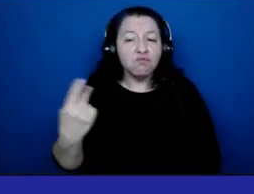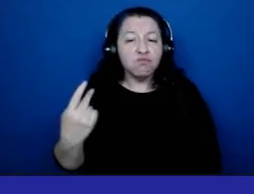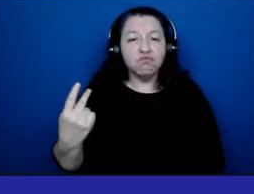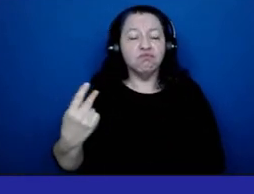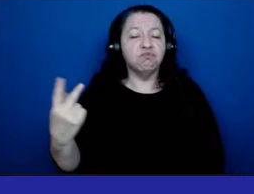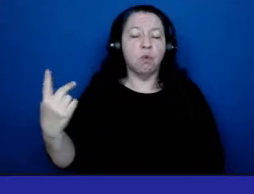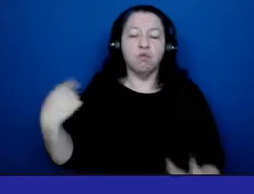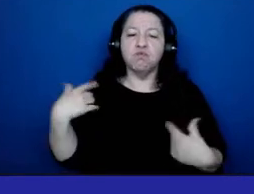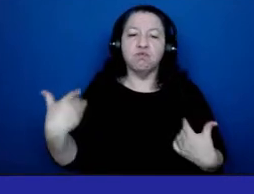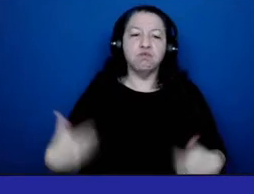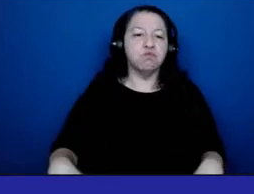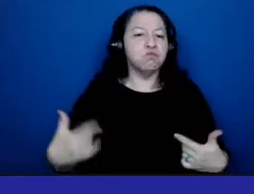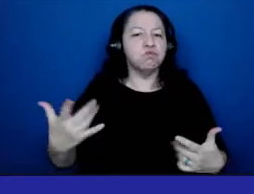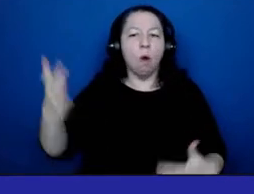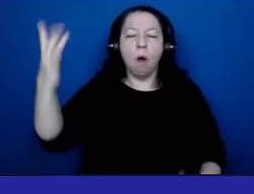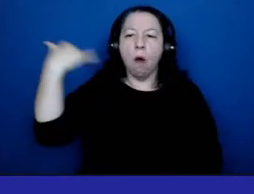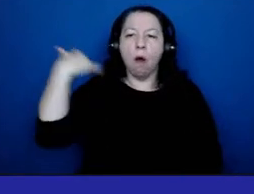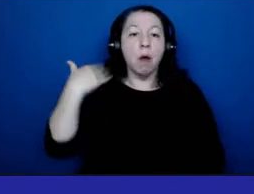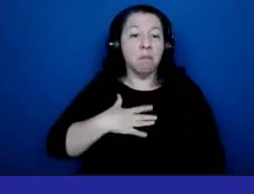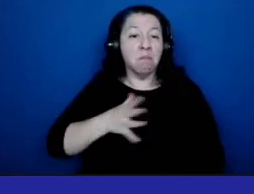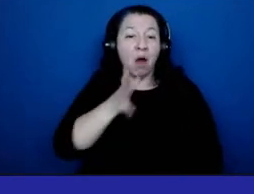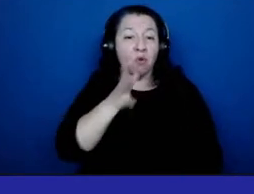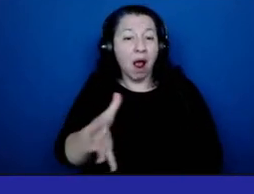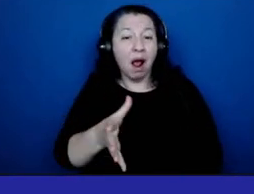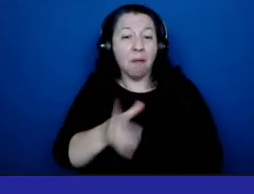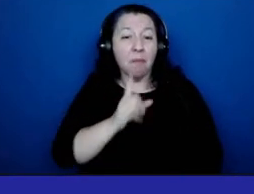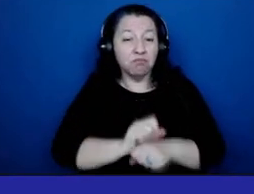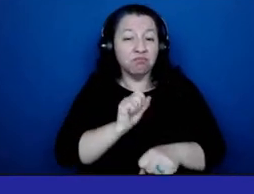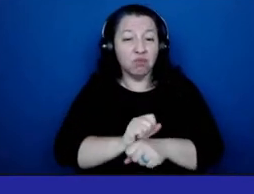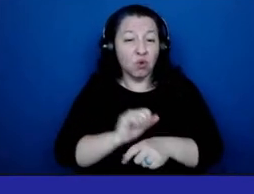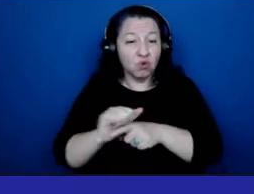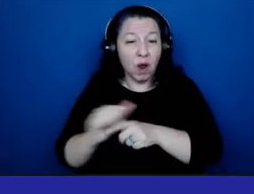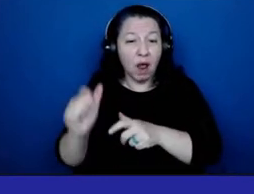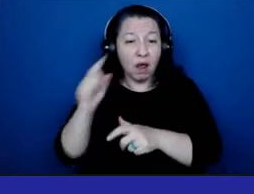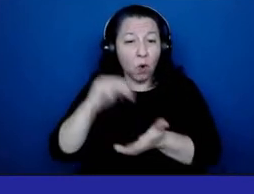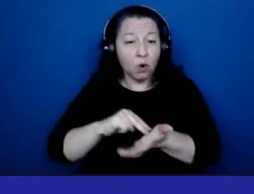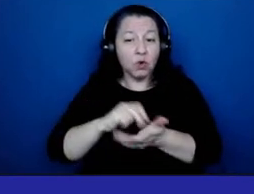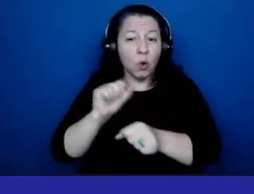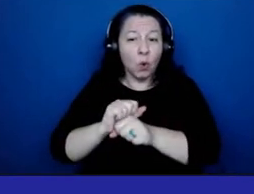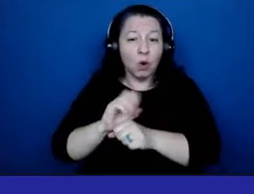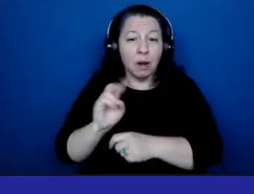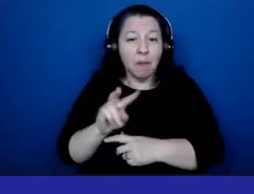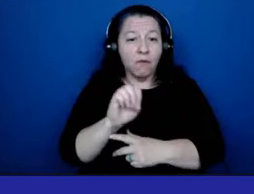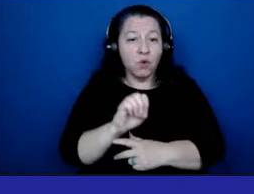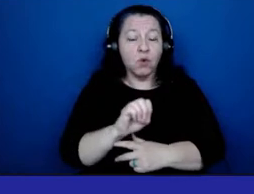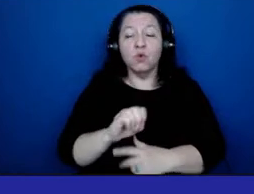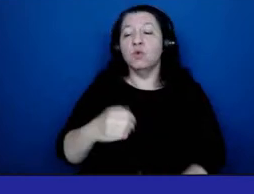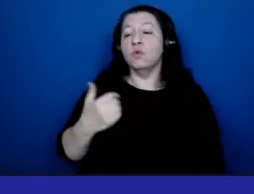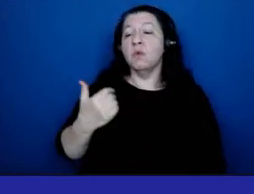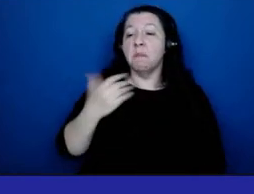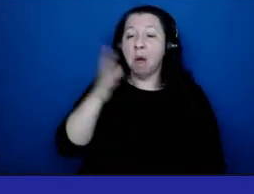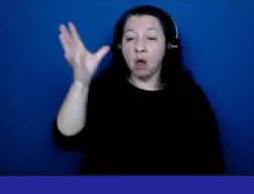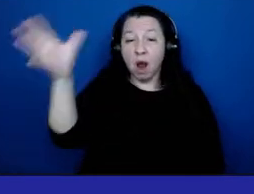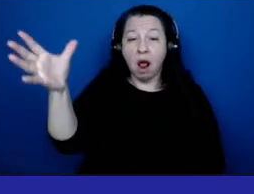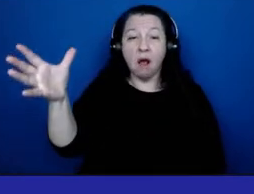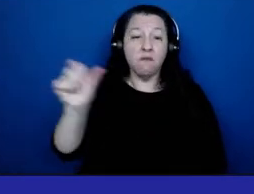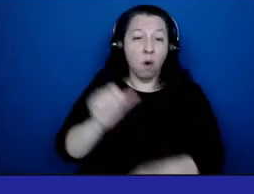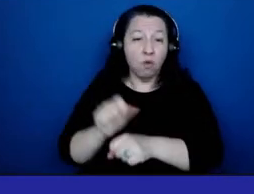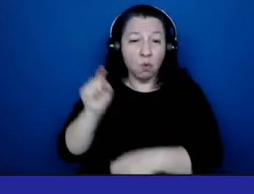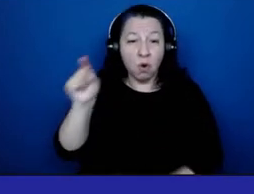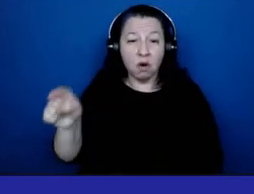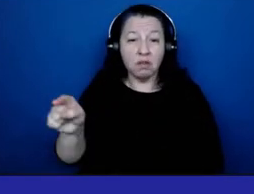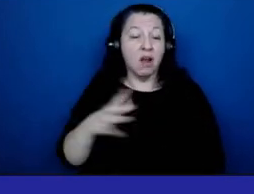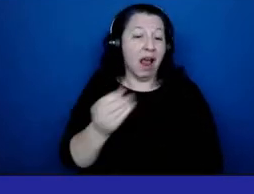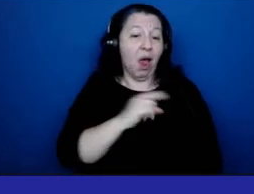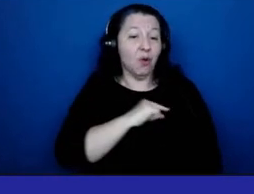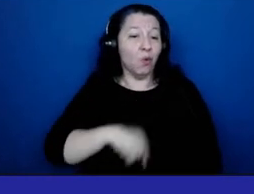way earlier. My grandmother was trained in nursing and worked at Bellevue. My grandfather worked at Bellevue, then met, and eventually actually at Queens here as